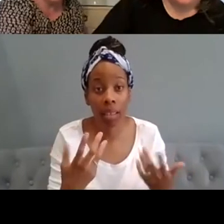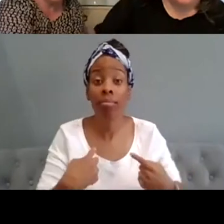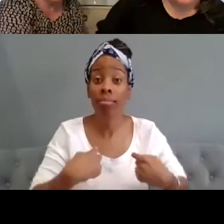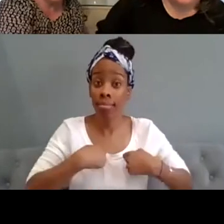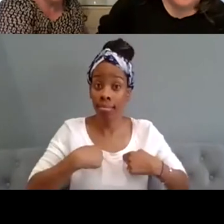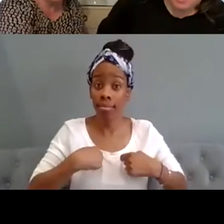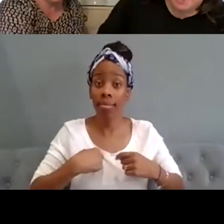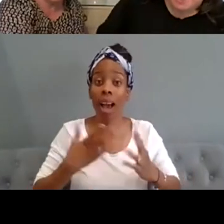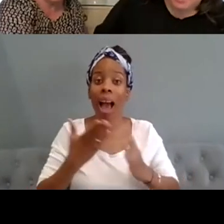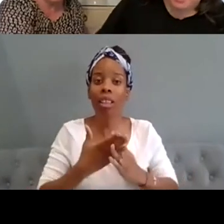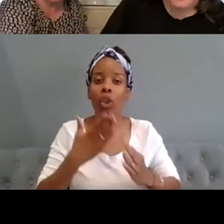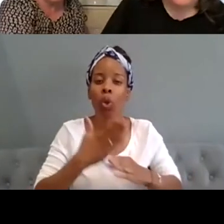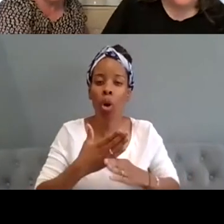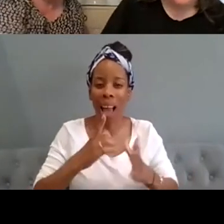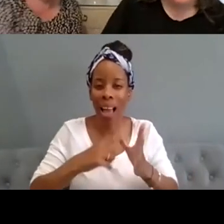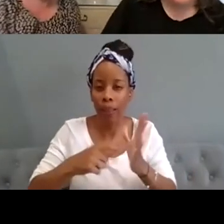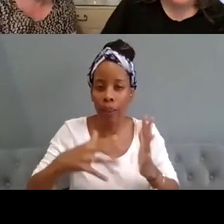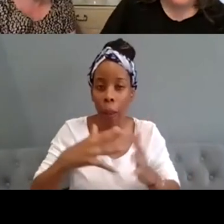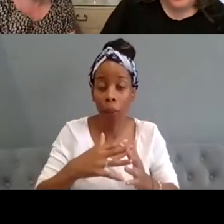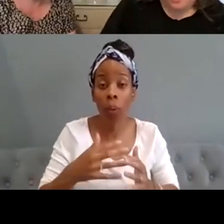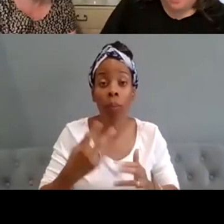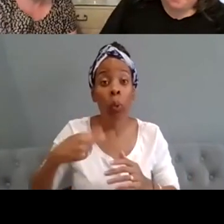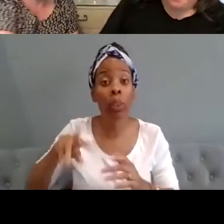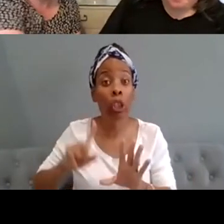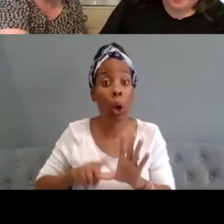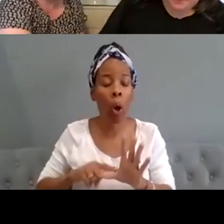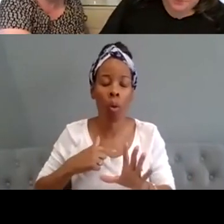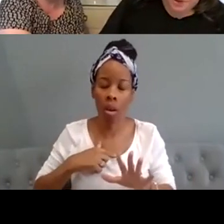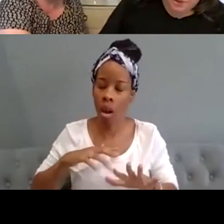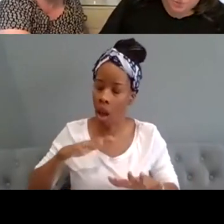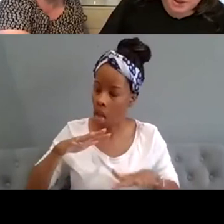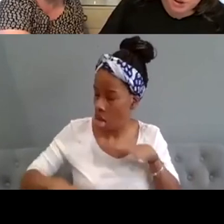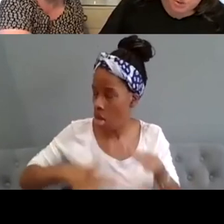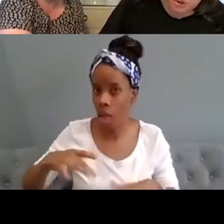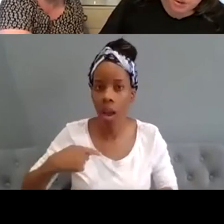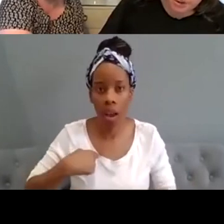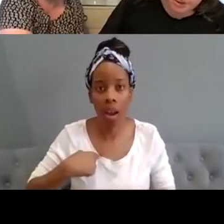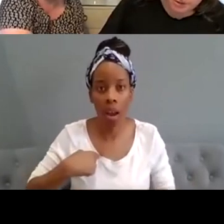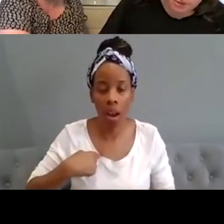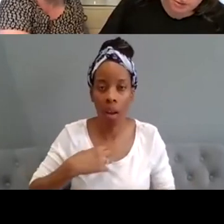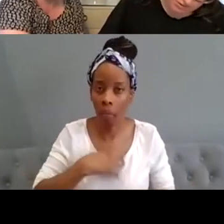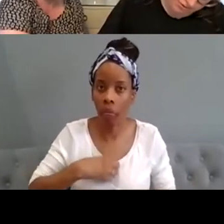to work about two years ago um which was